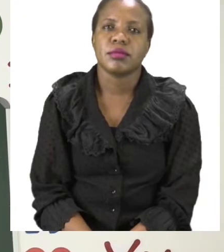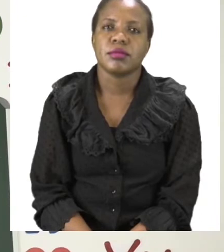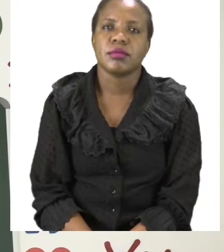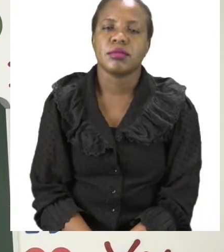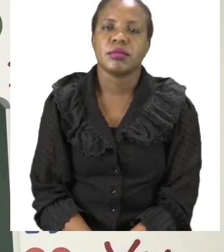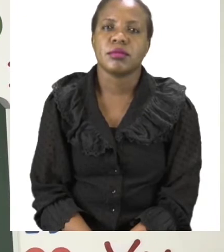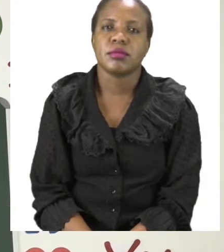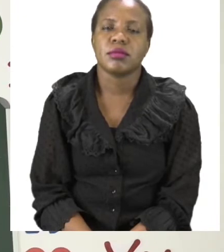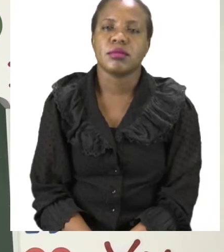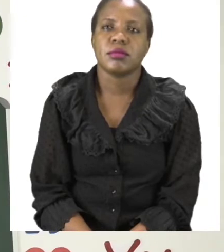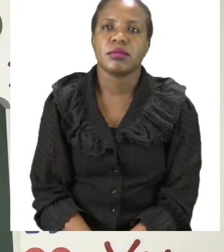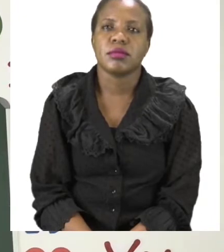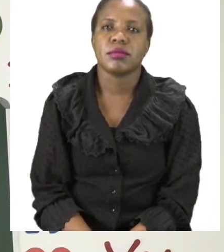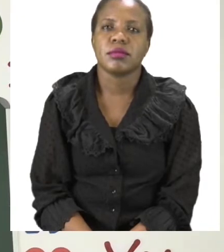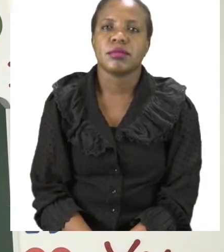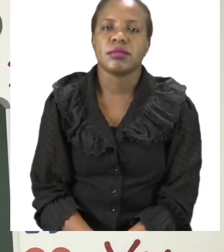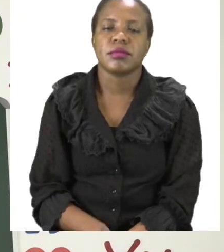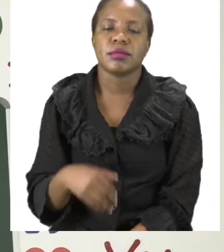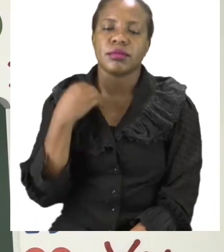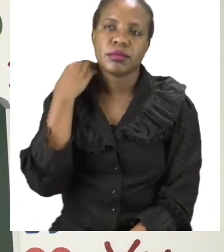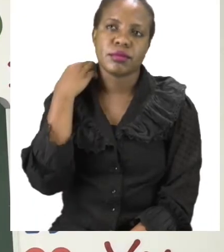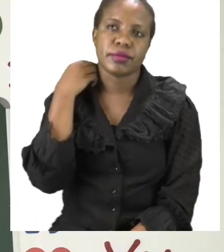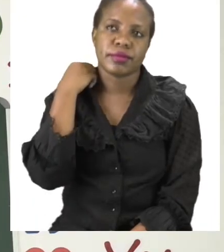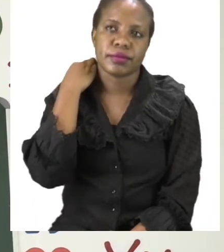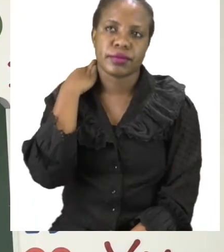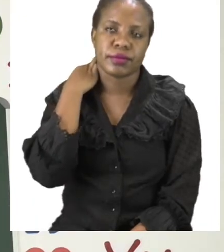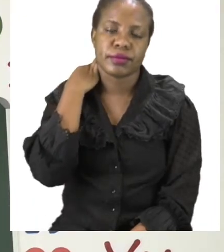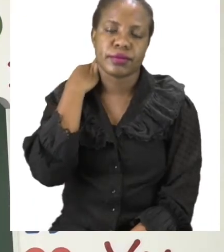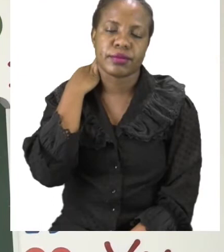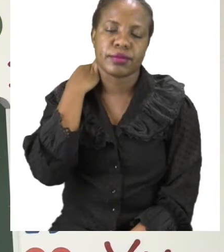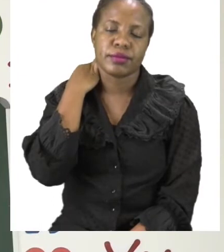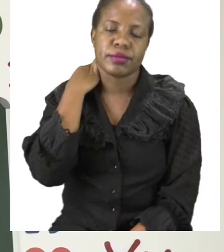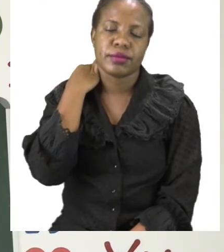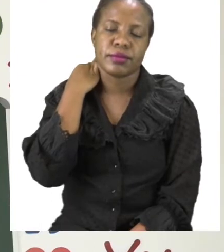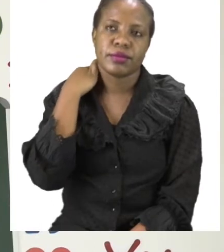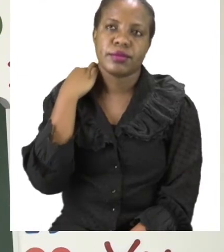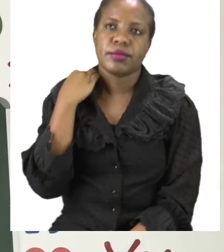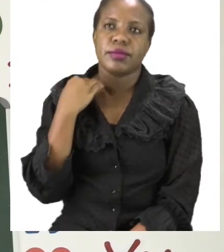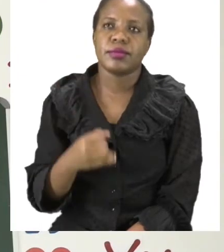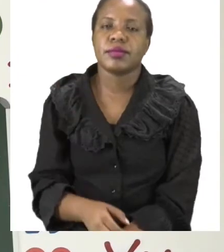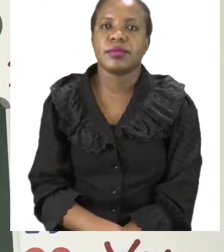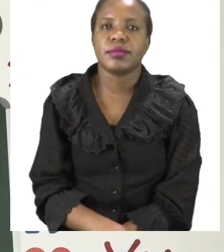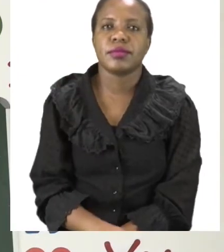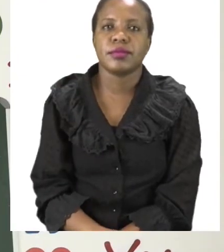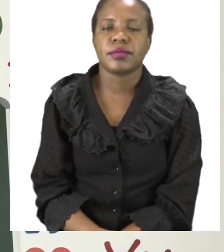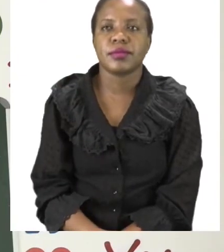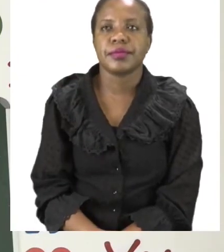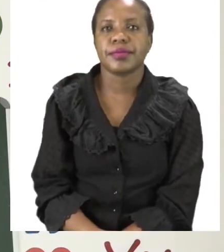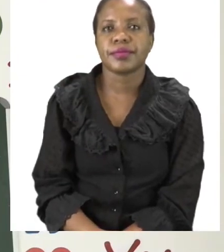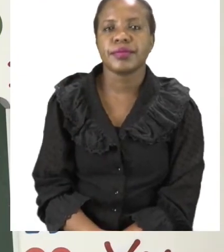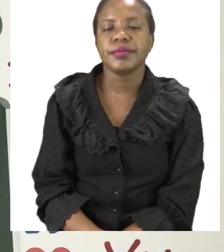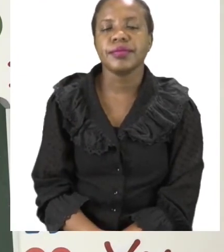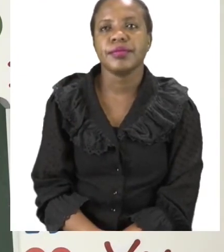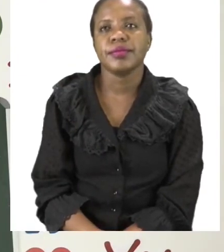are seeing bunny rabbits. Everyone, with your bunny rabbit, first your ears